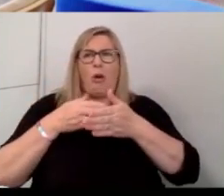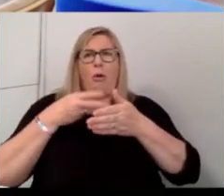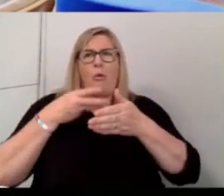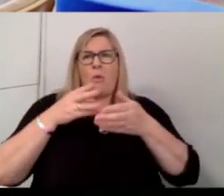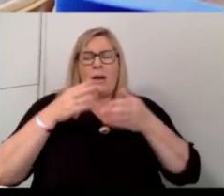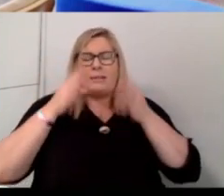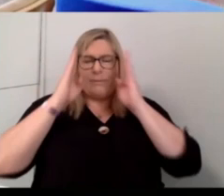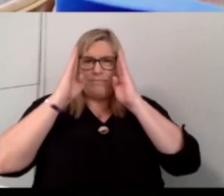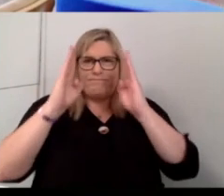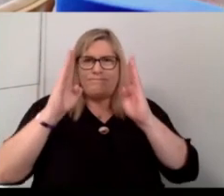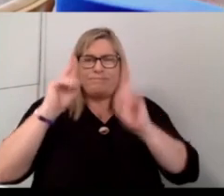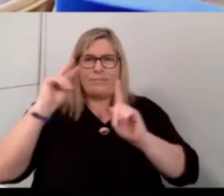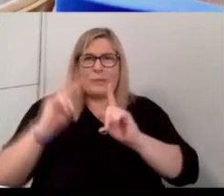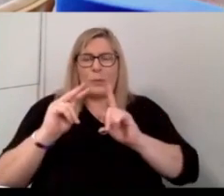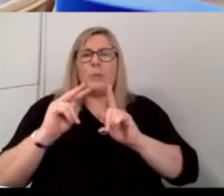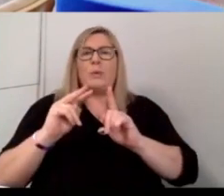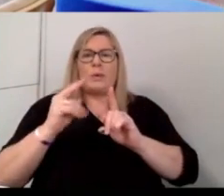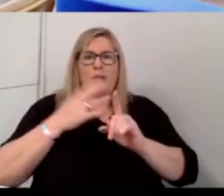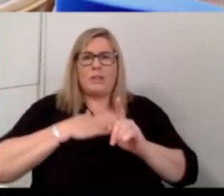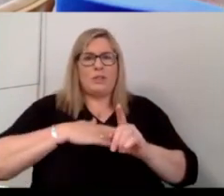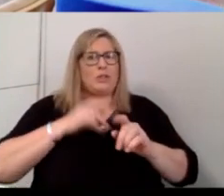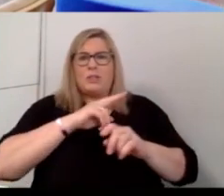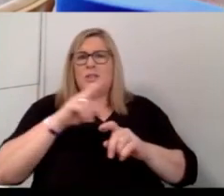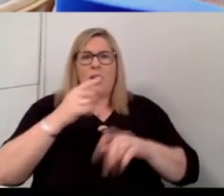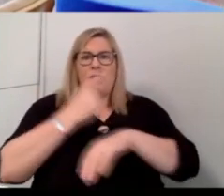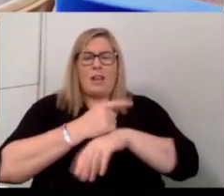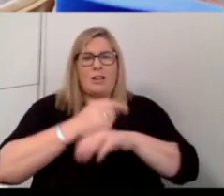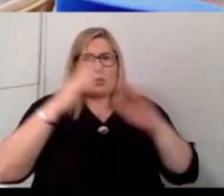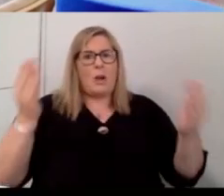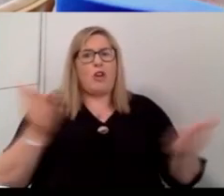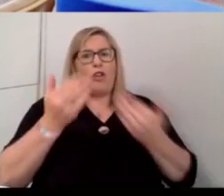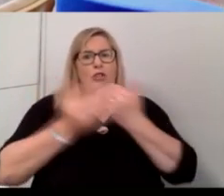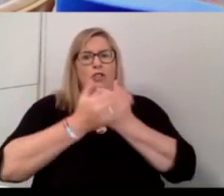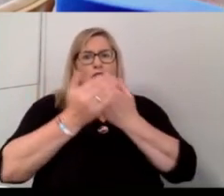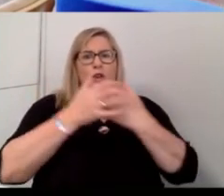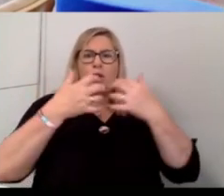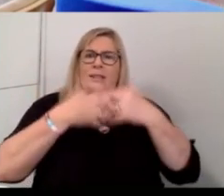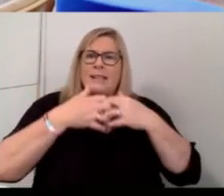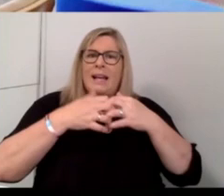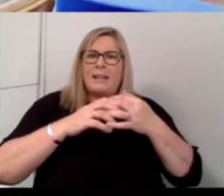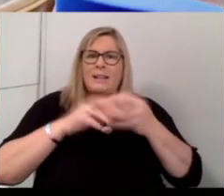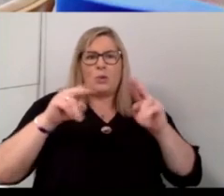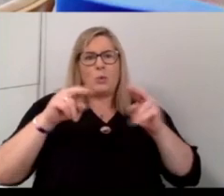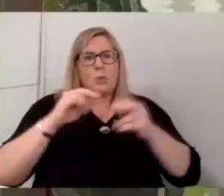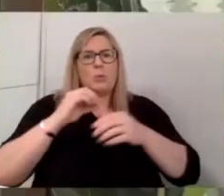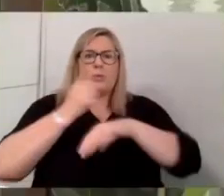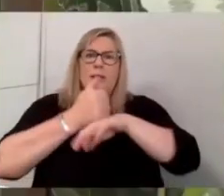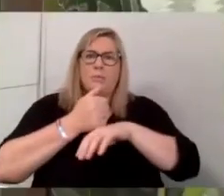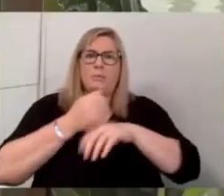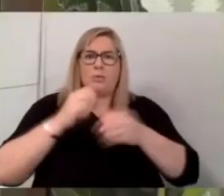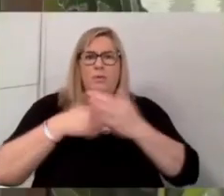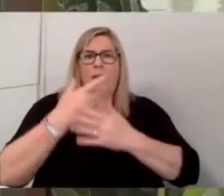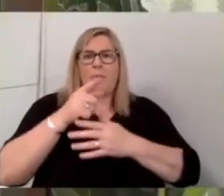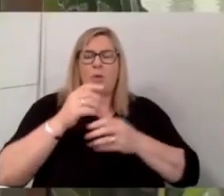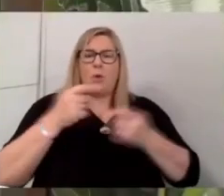that just aren't in place to encourage young tech startups in terms of developing those collaborations. Yeah, think that